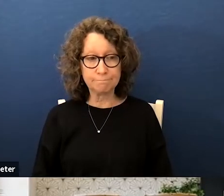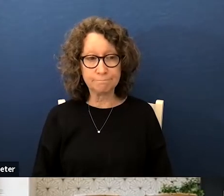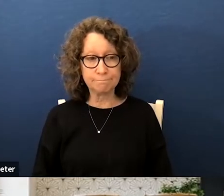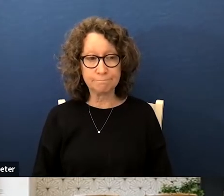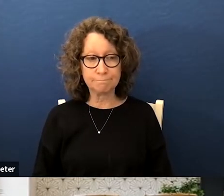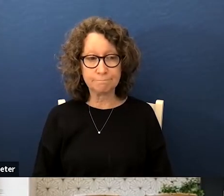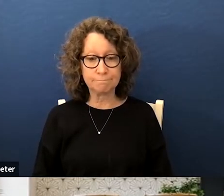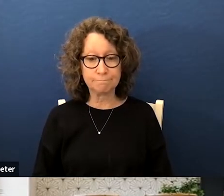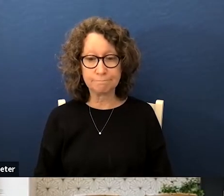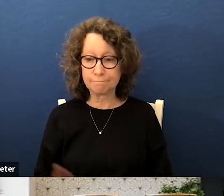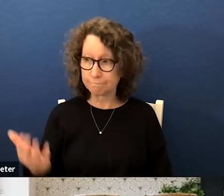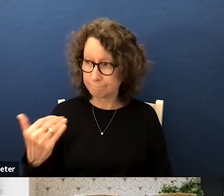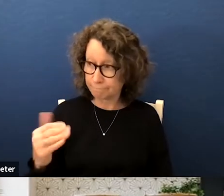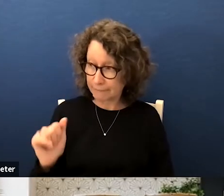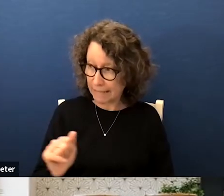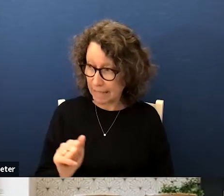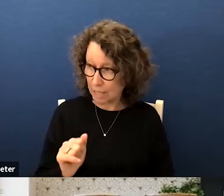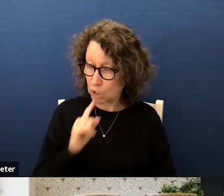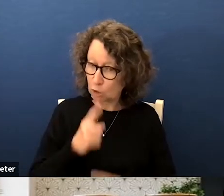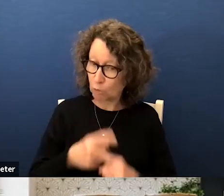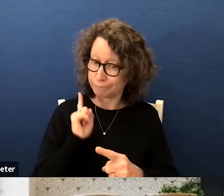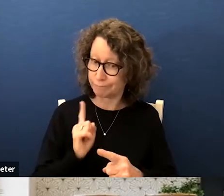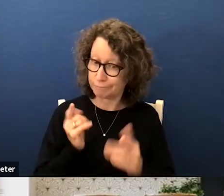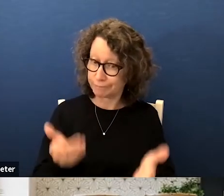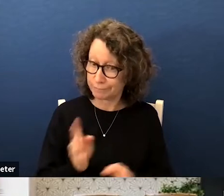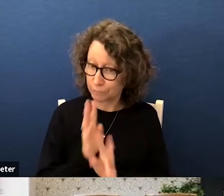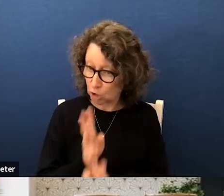mr evenstein can you unmute yourself